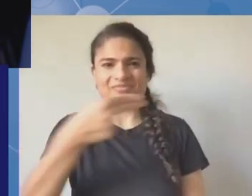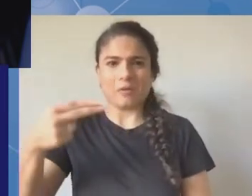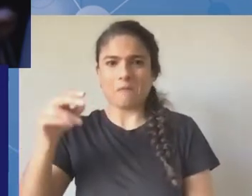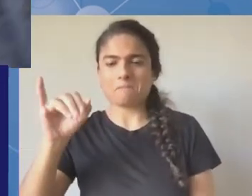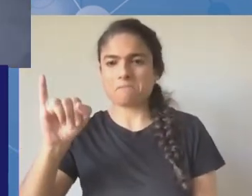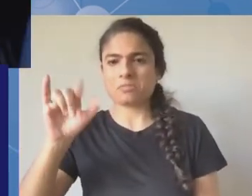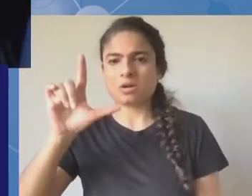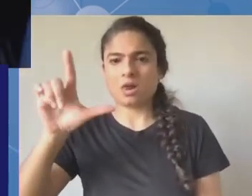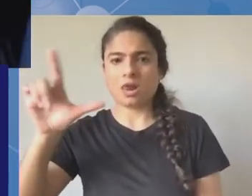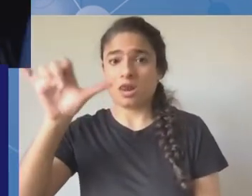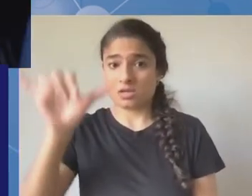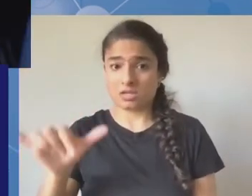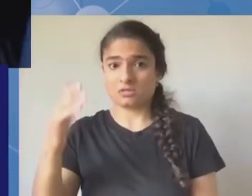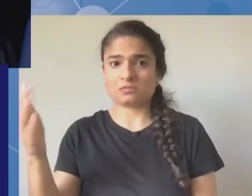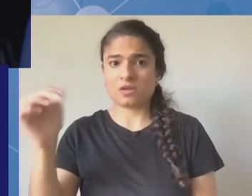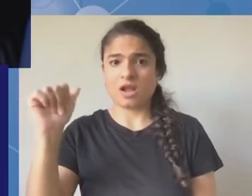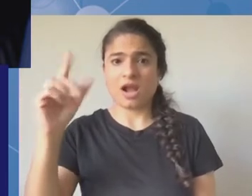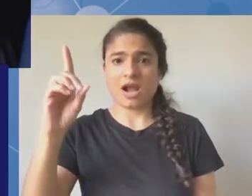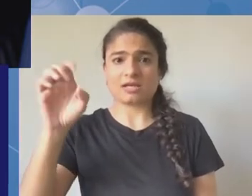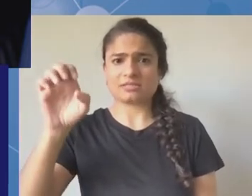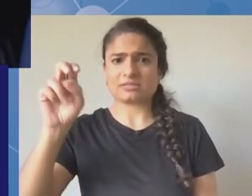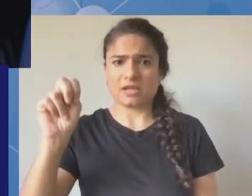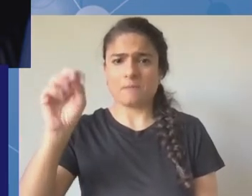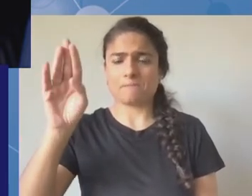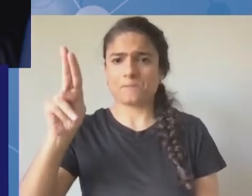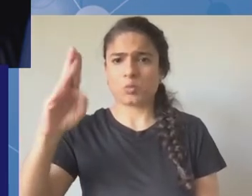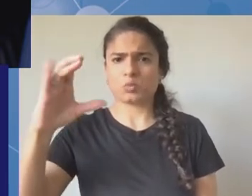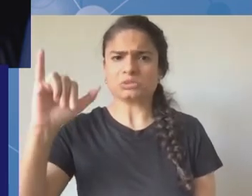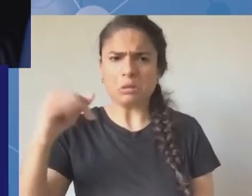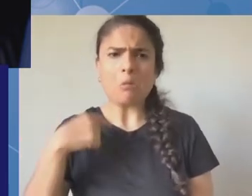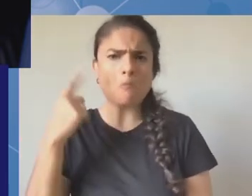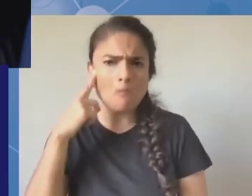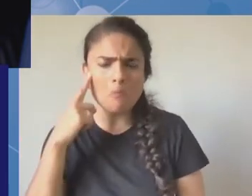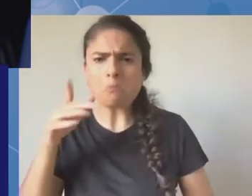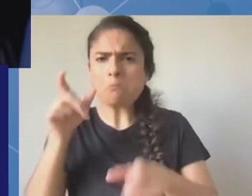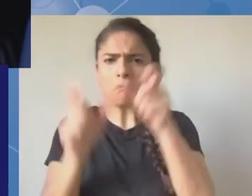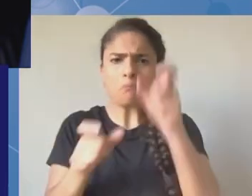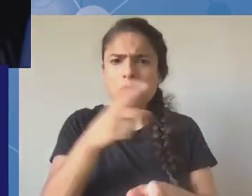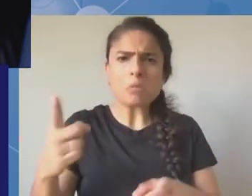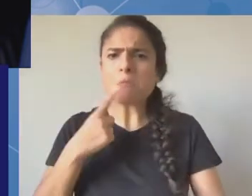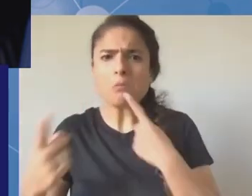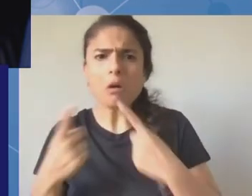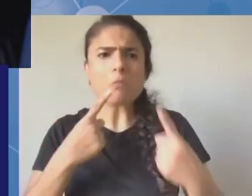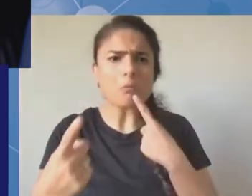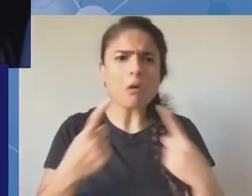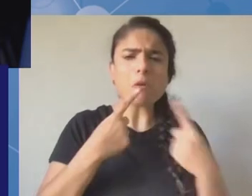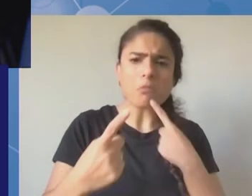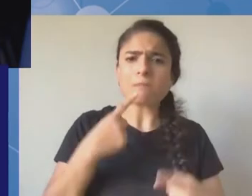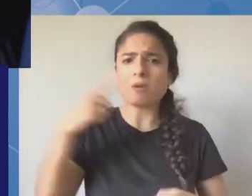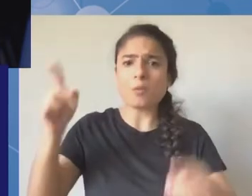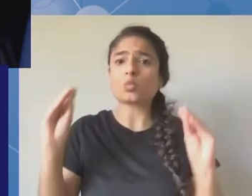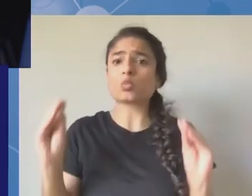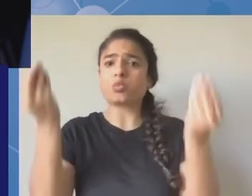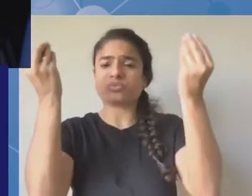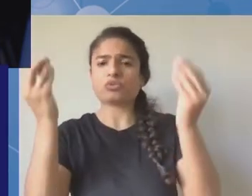would probably be peeking back on what was said by the um earlier speaker here and also what you shared with us it's my third time at the